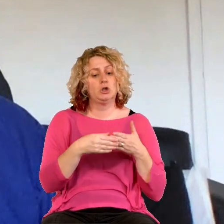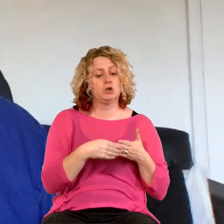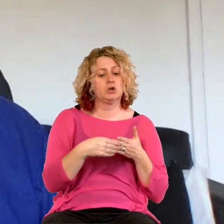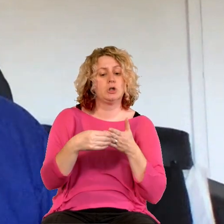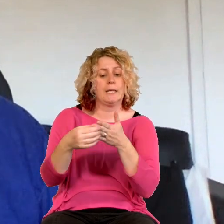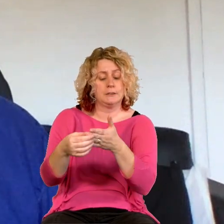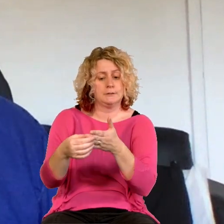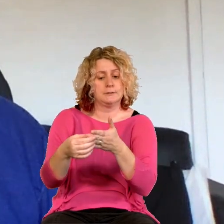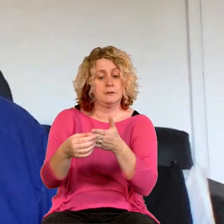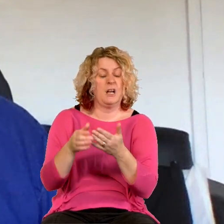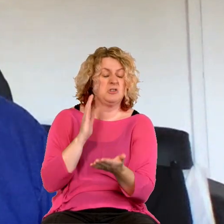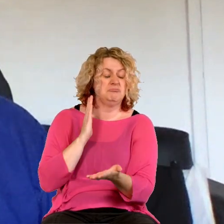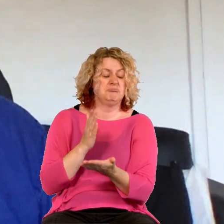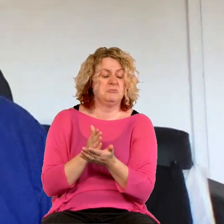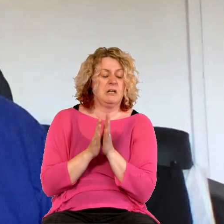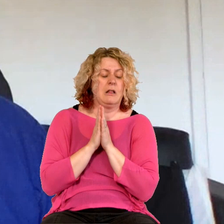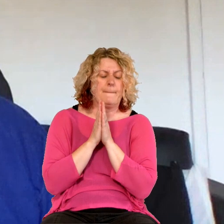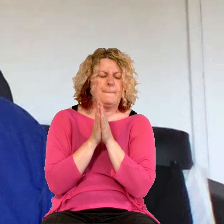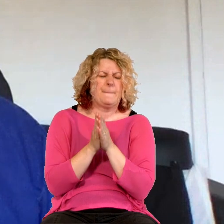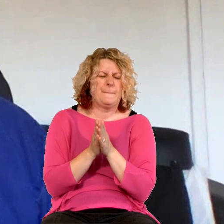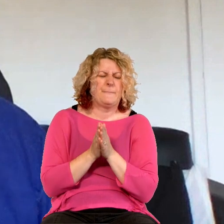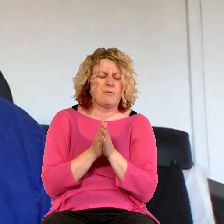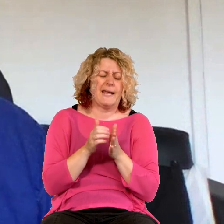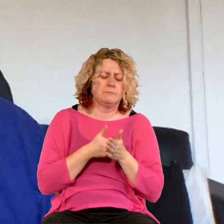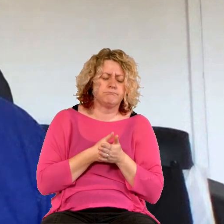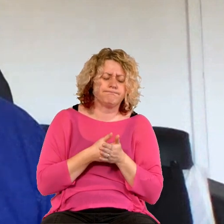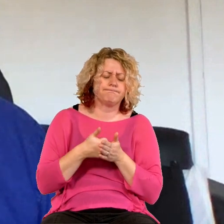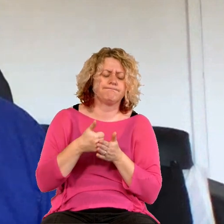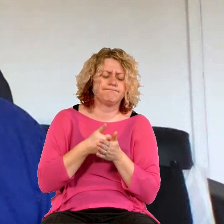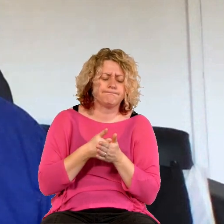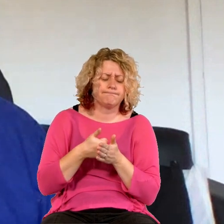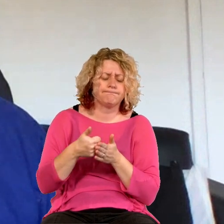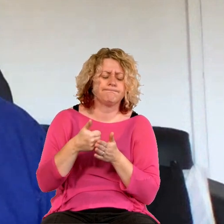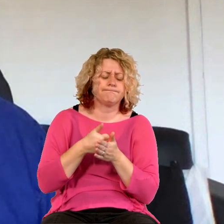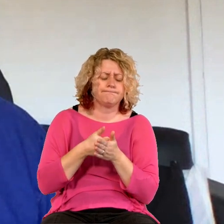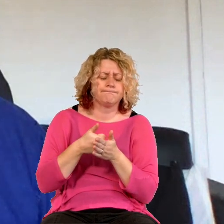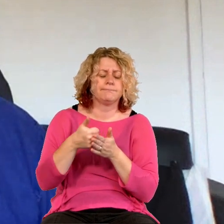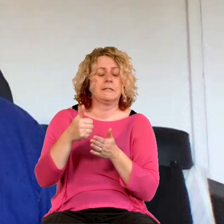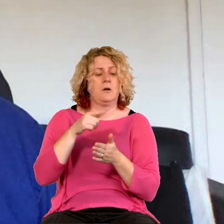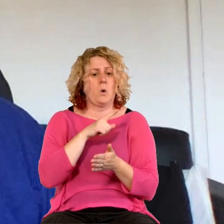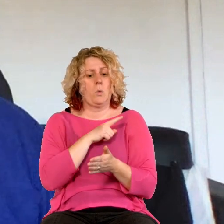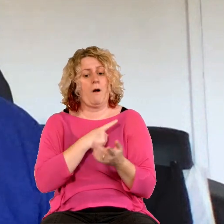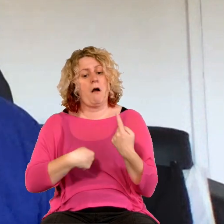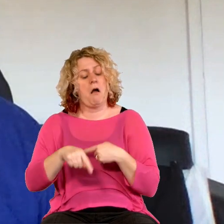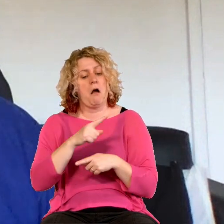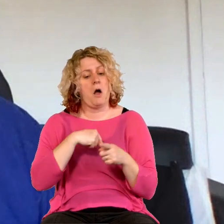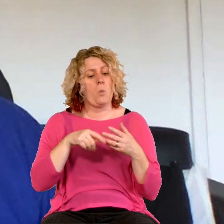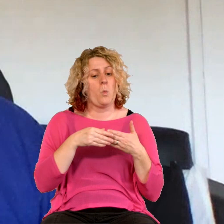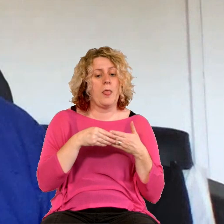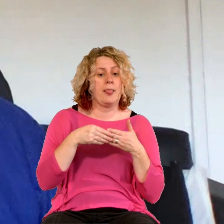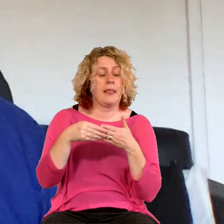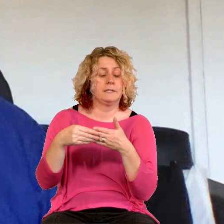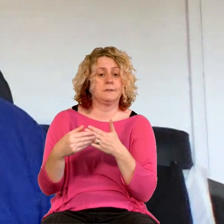really praying with a consistency because our leaders do carry a great weight